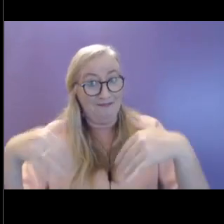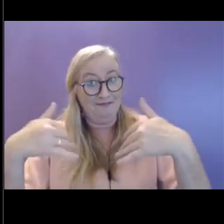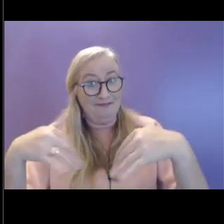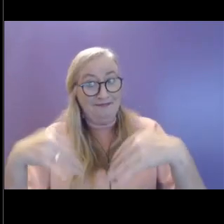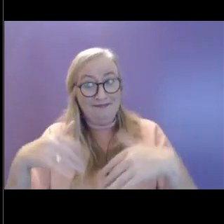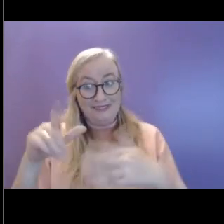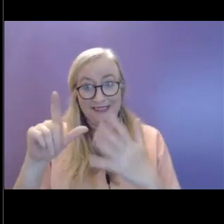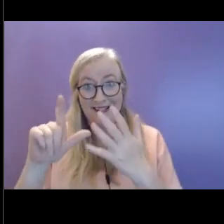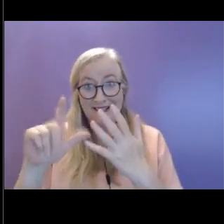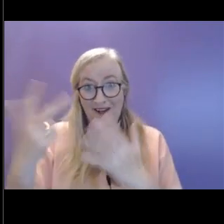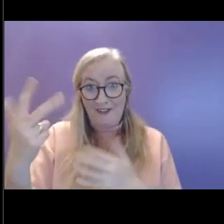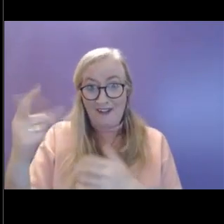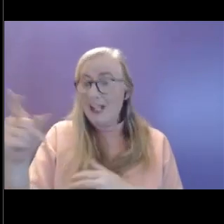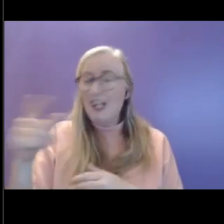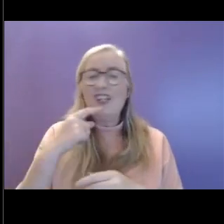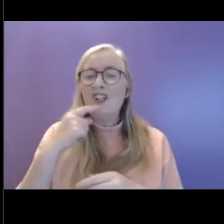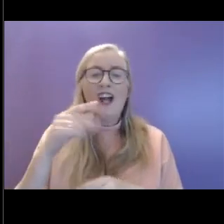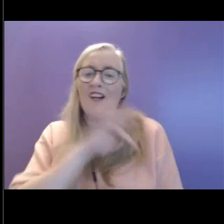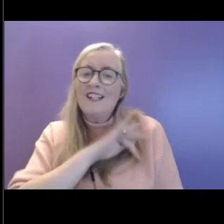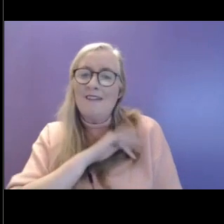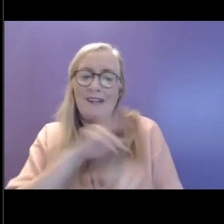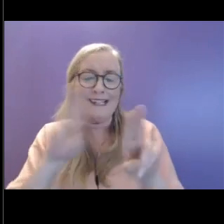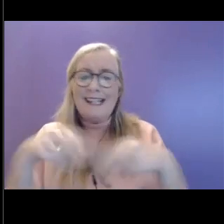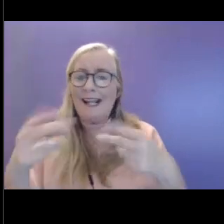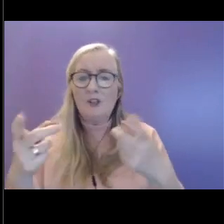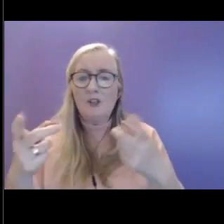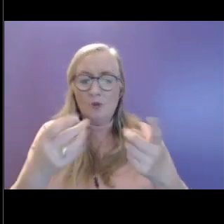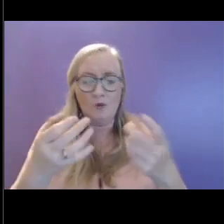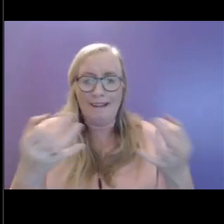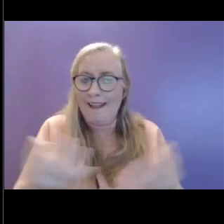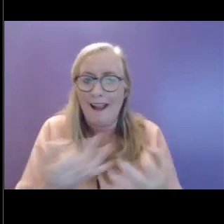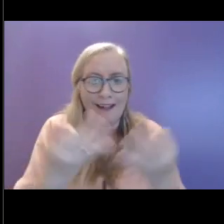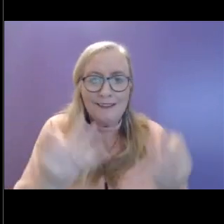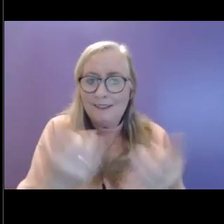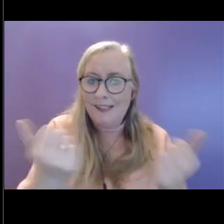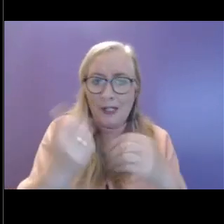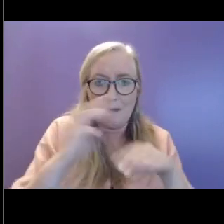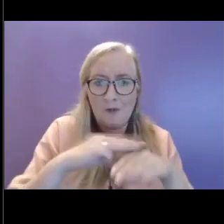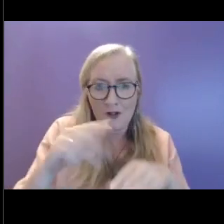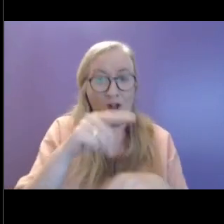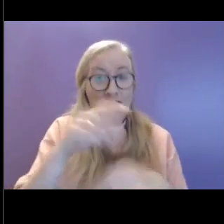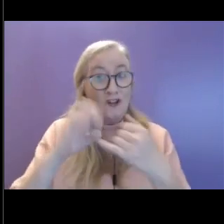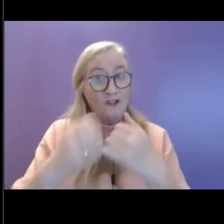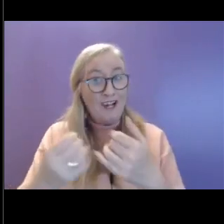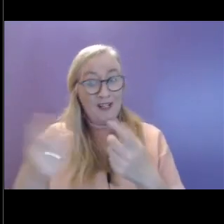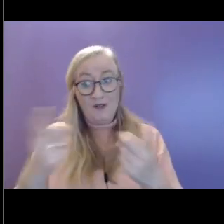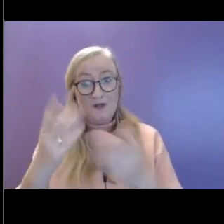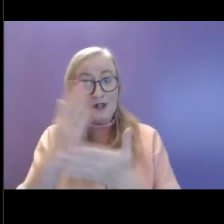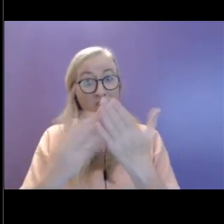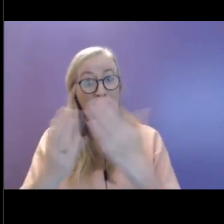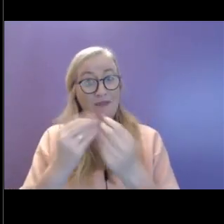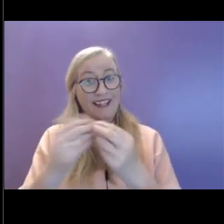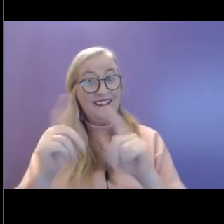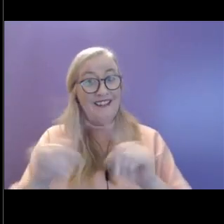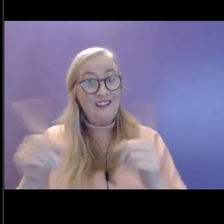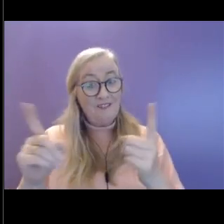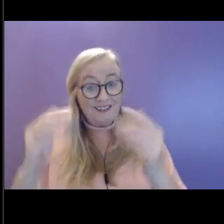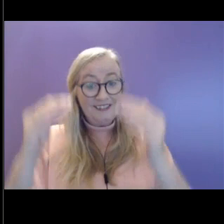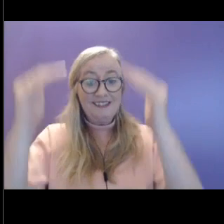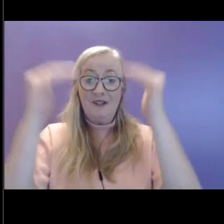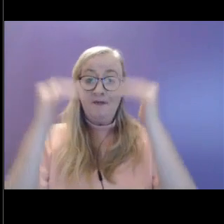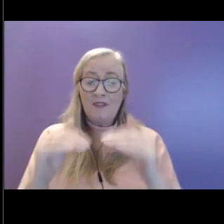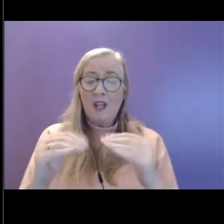She can't garden anymore, so she's gone a different direction. And then in giving, what have you done recently to